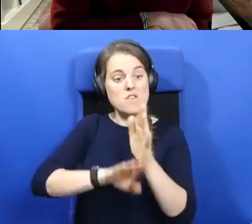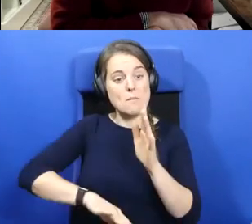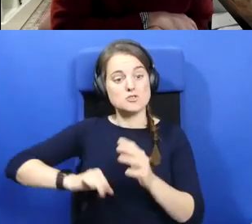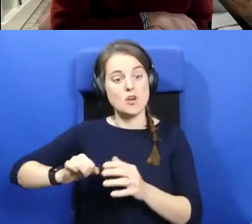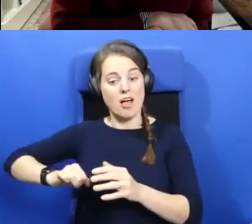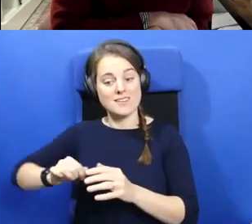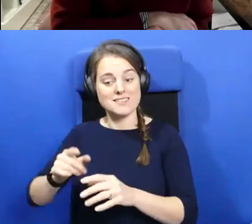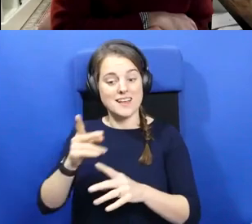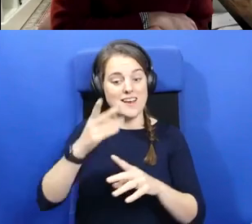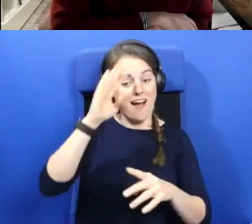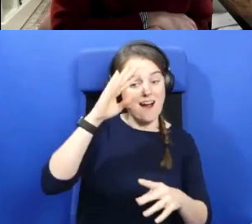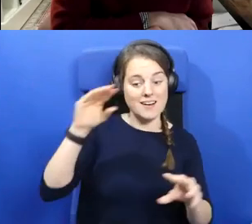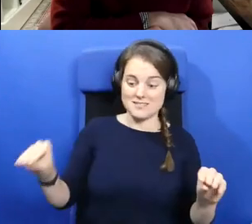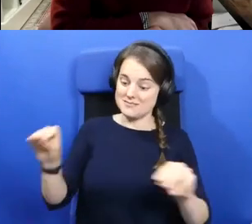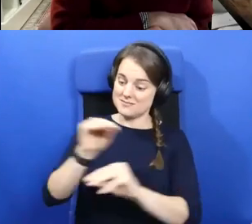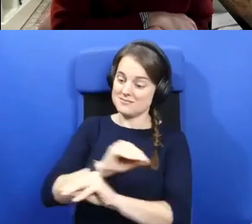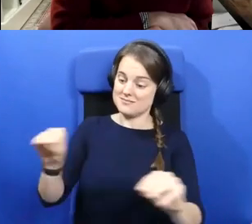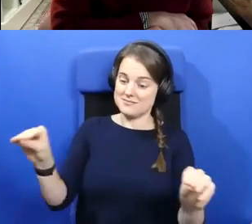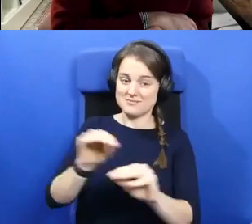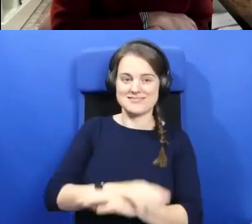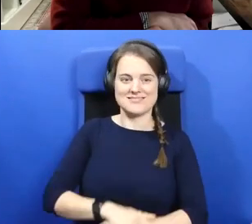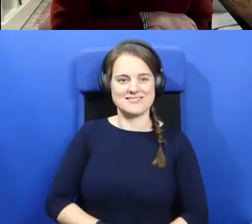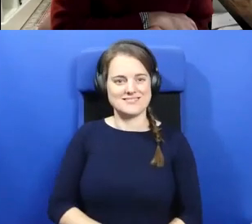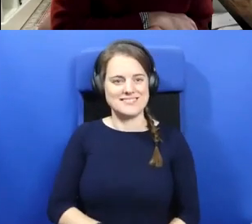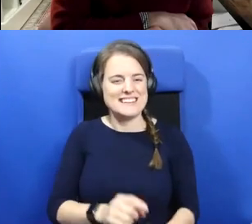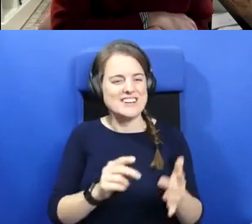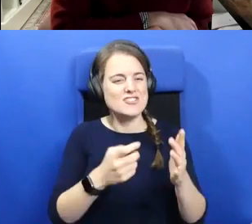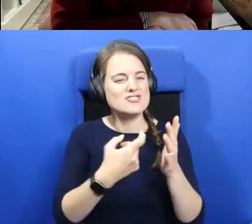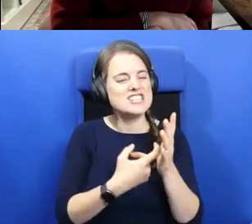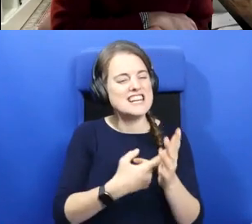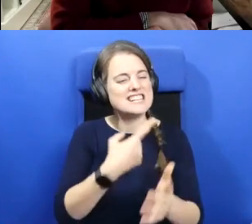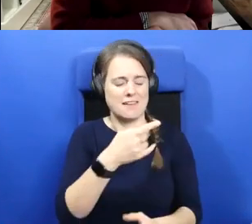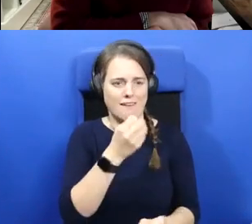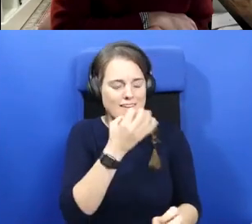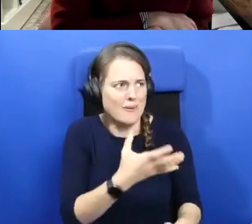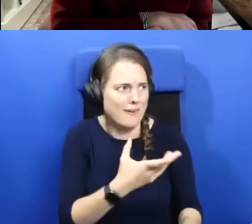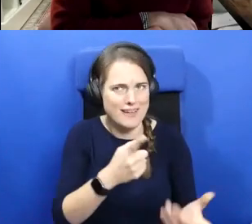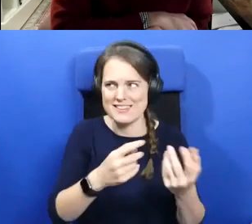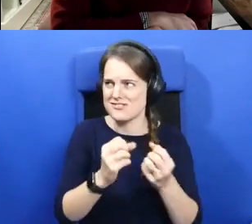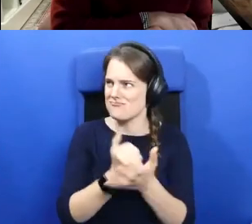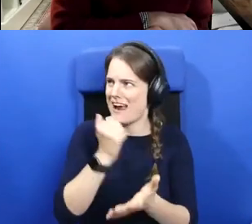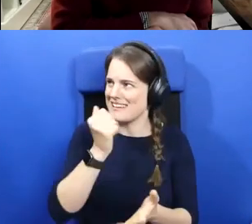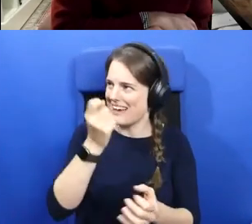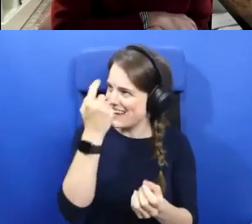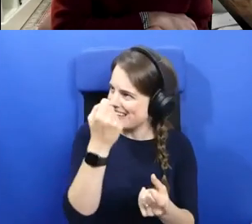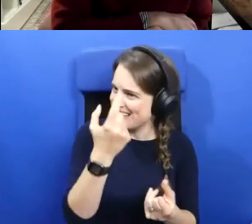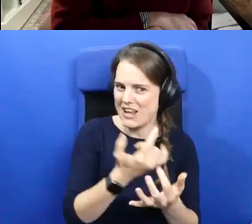Excellent. Excellent. Yeah, we're coming up with great ideas here. And, uh, think a lot of this has stemmed, um,